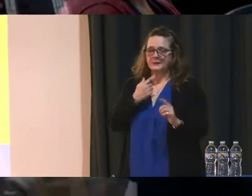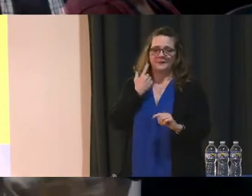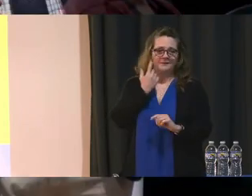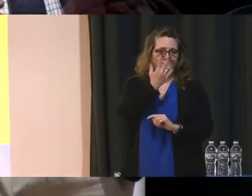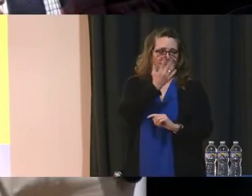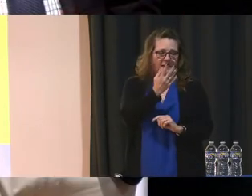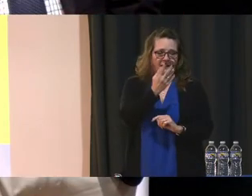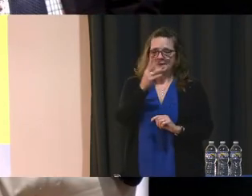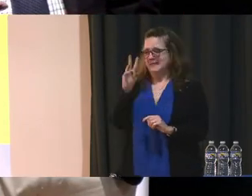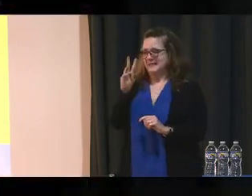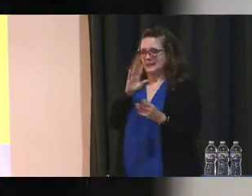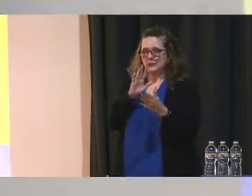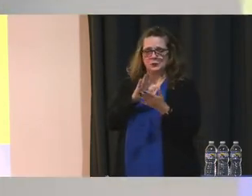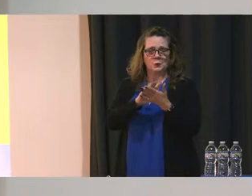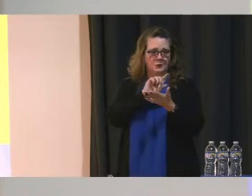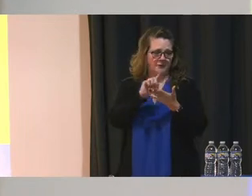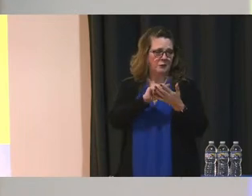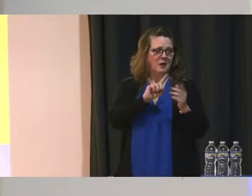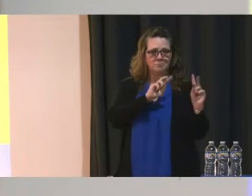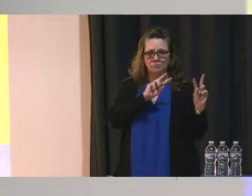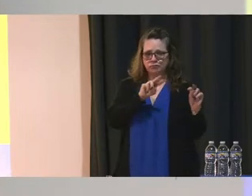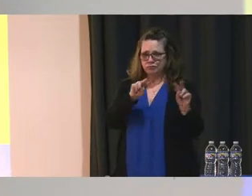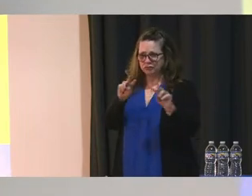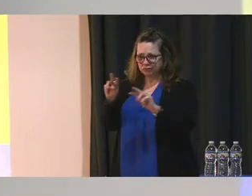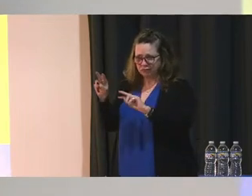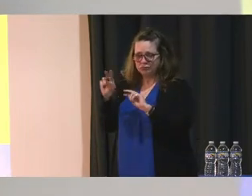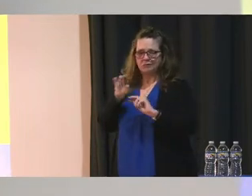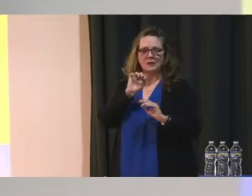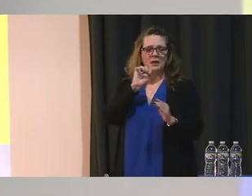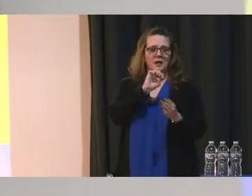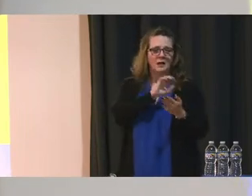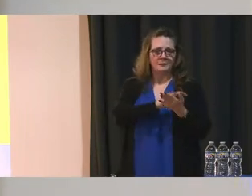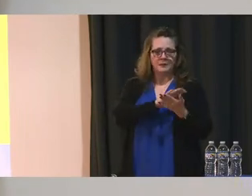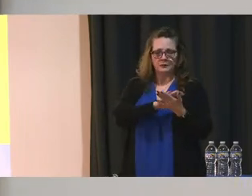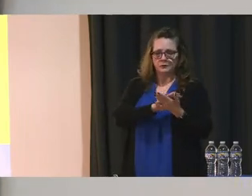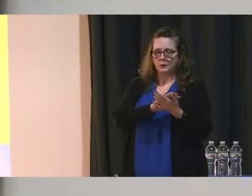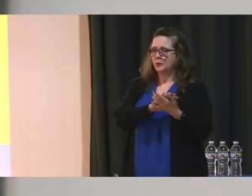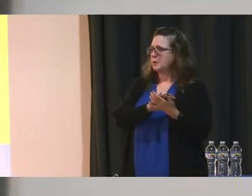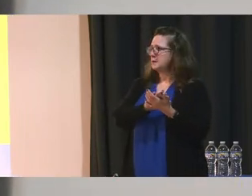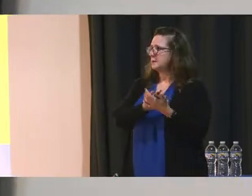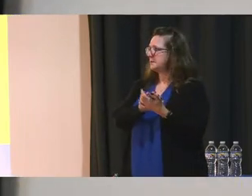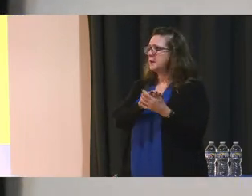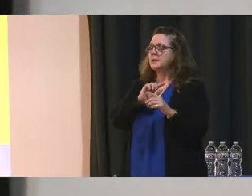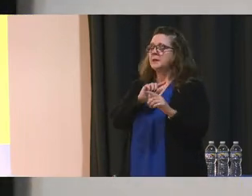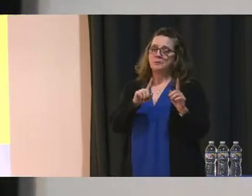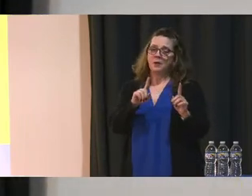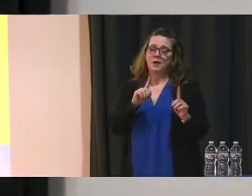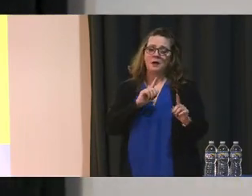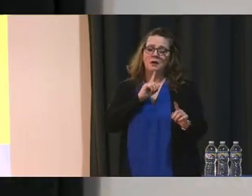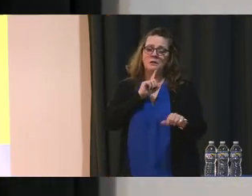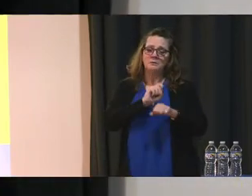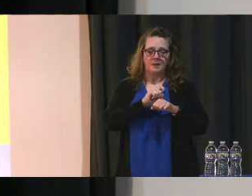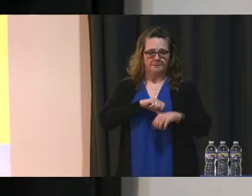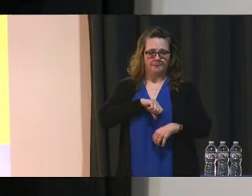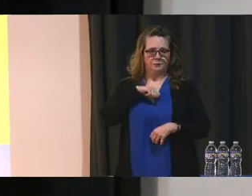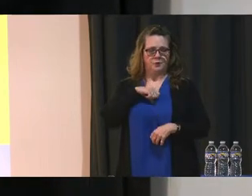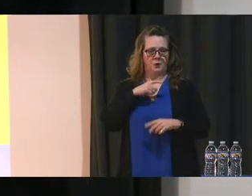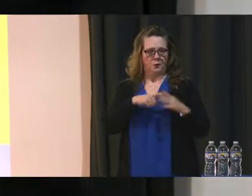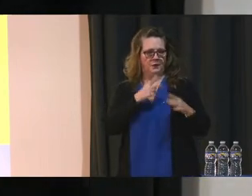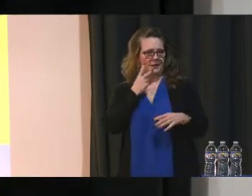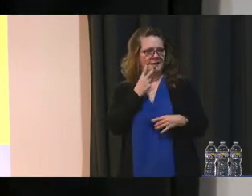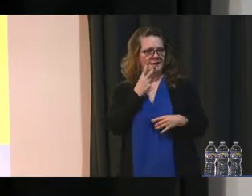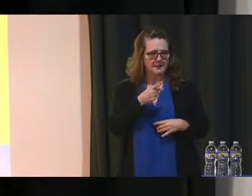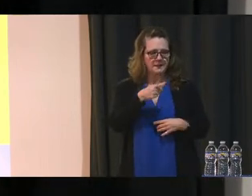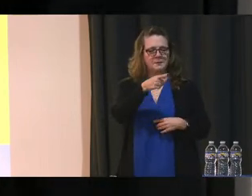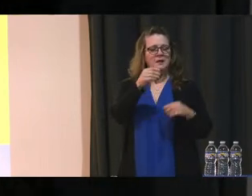a week. And I was in an elementary school, and I was proud of what I was seeing because the teacher was